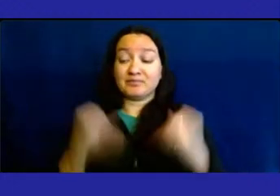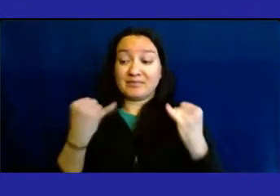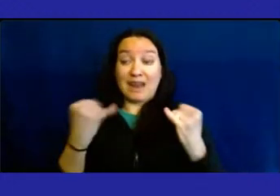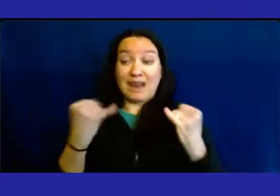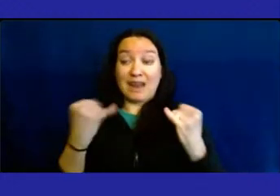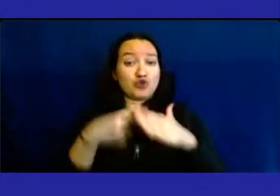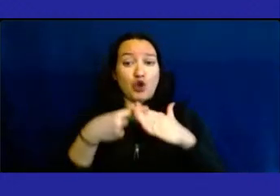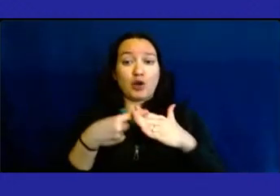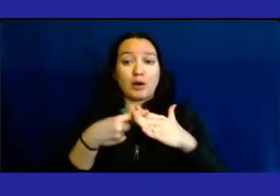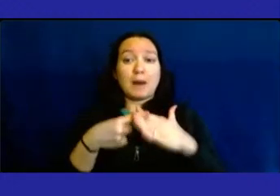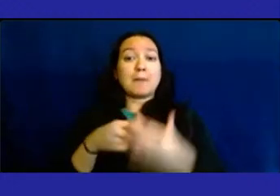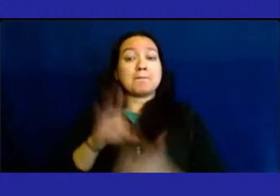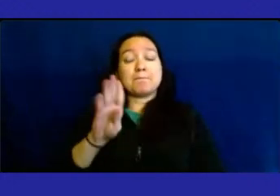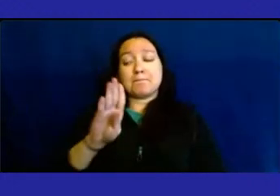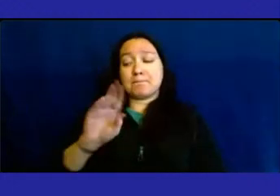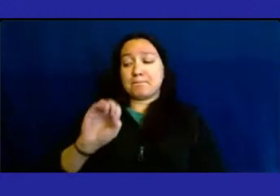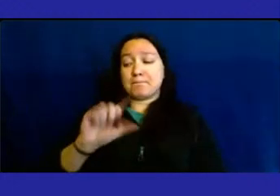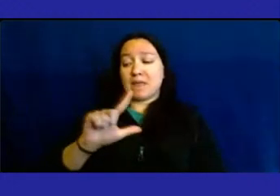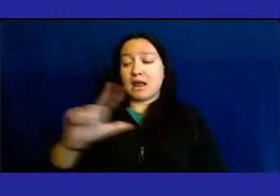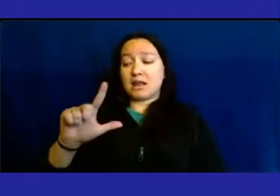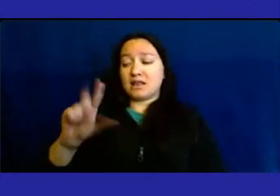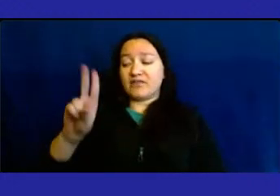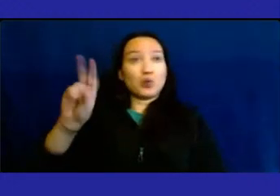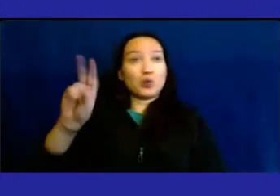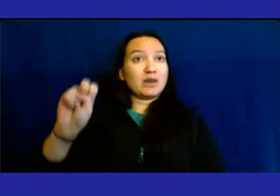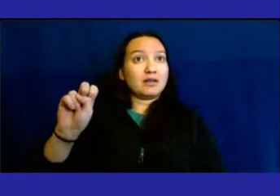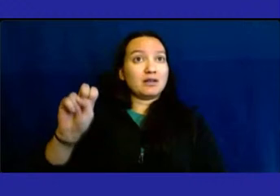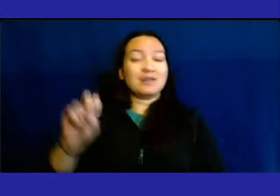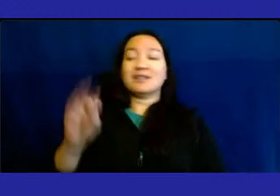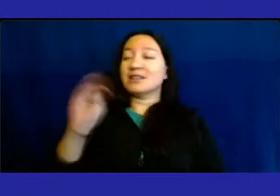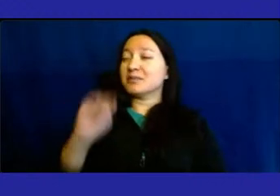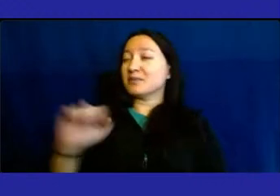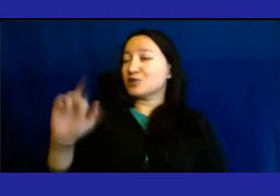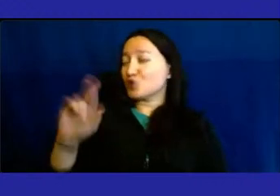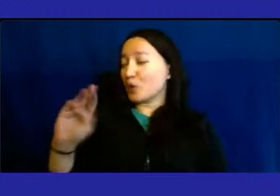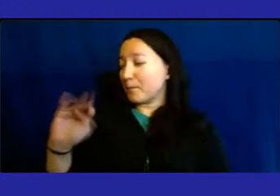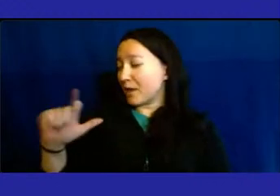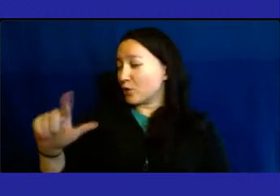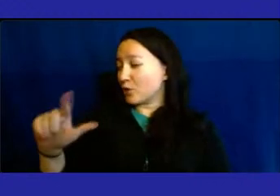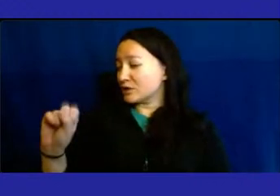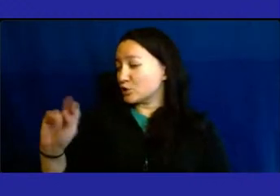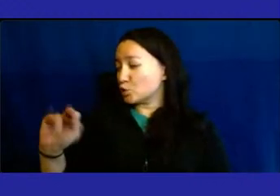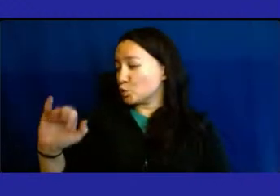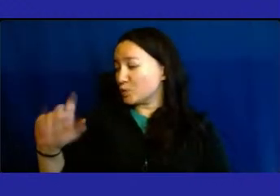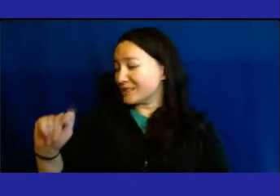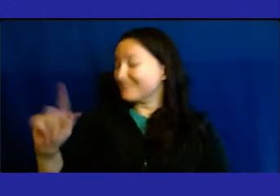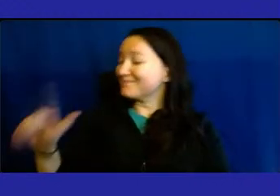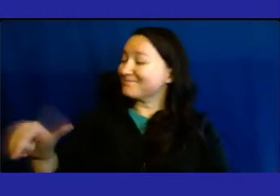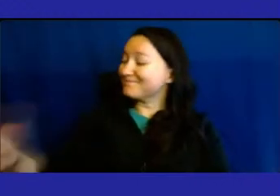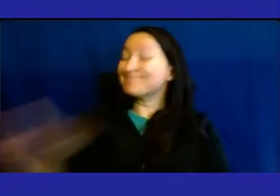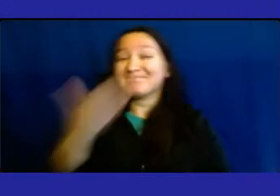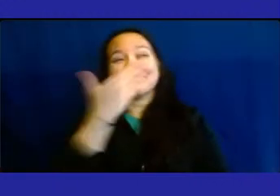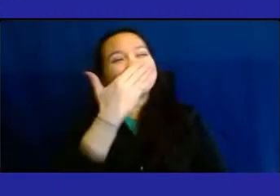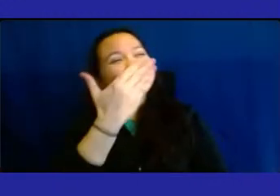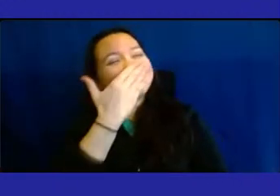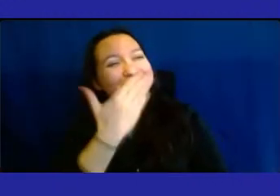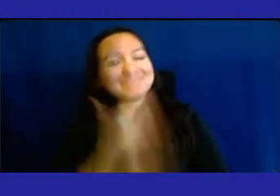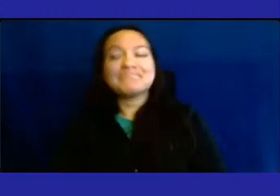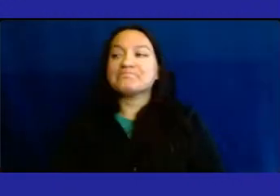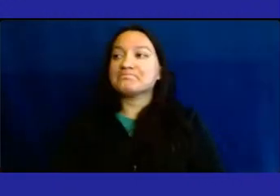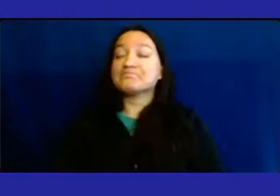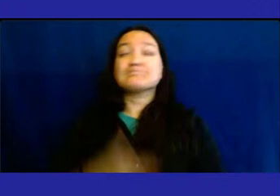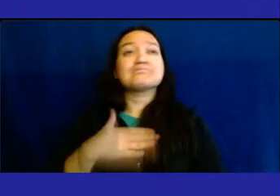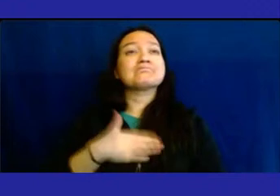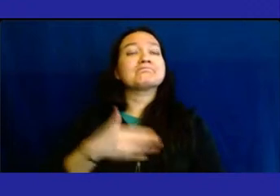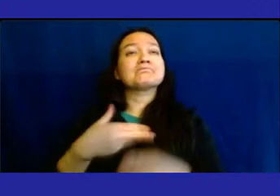Bellevue, Mr. Michael Snooks, Chair Katz. Thank you. Thank you, Chair. My name is